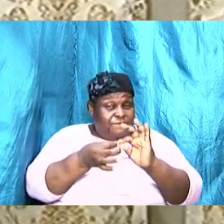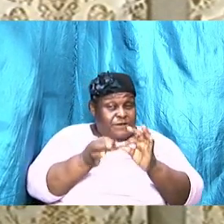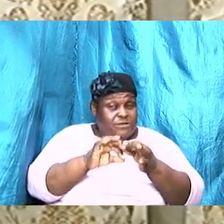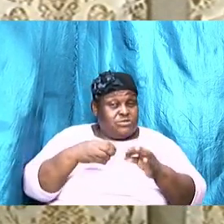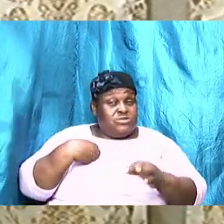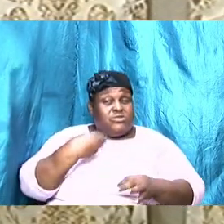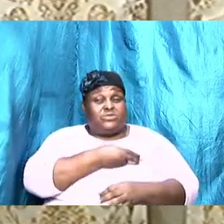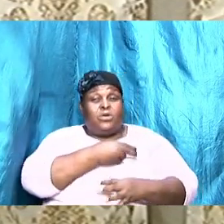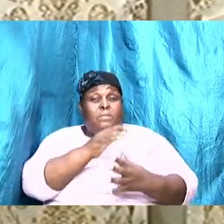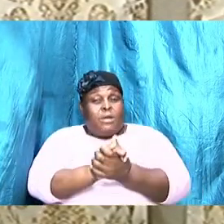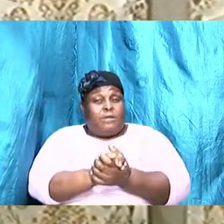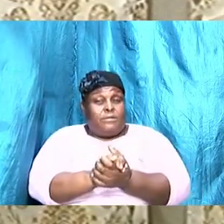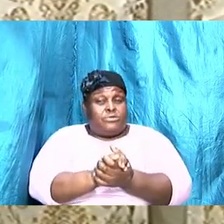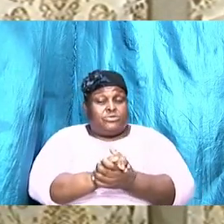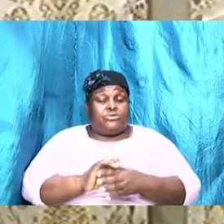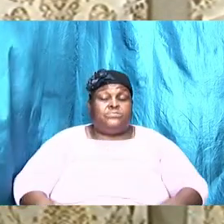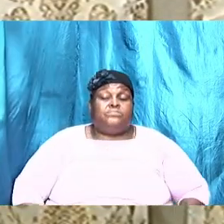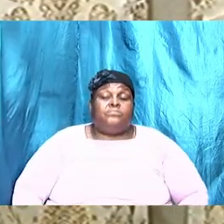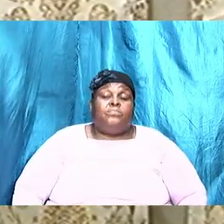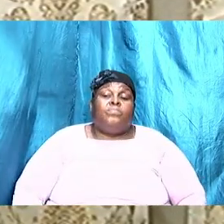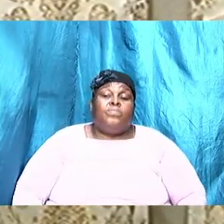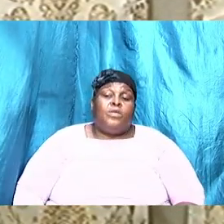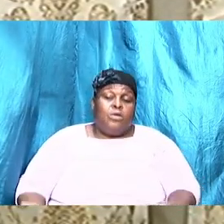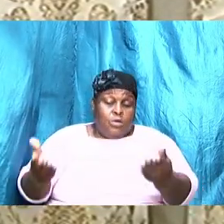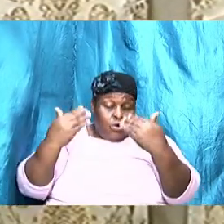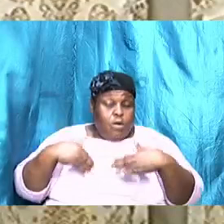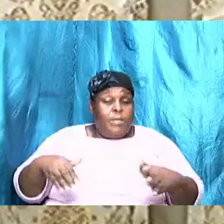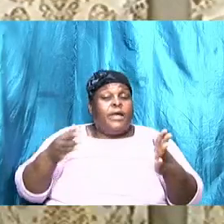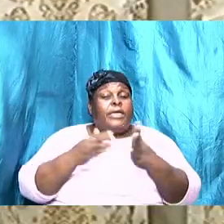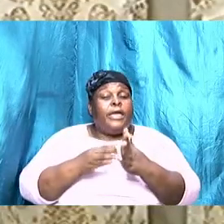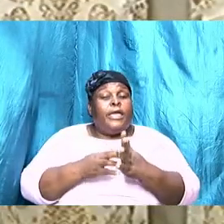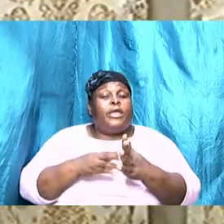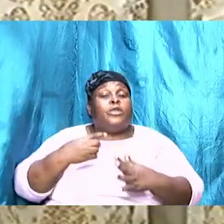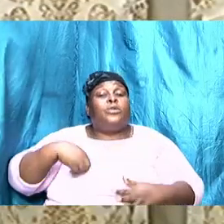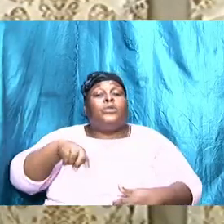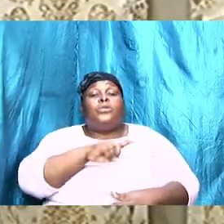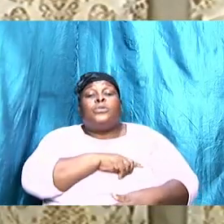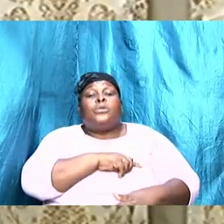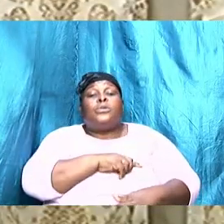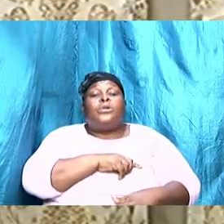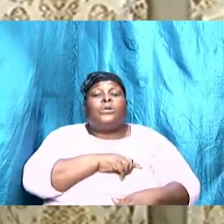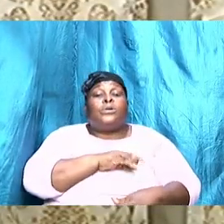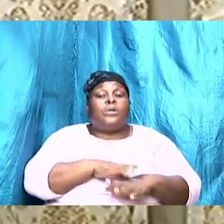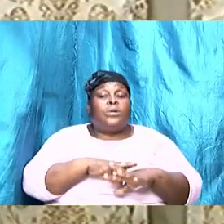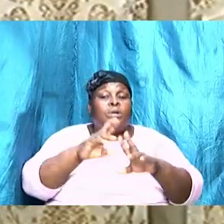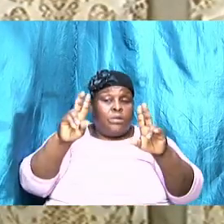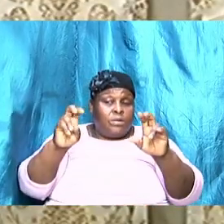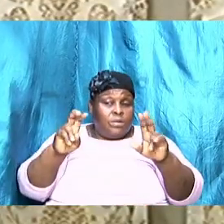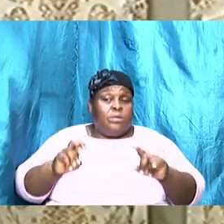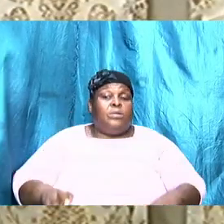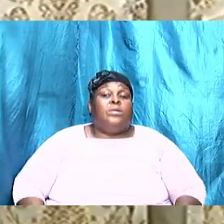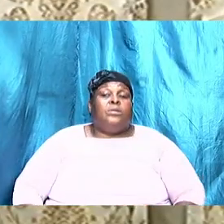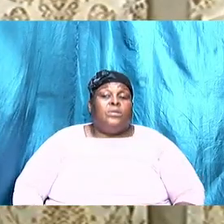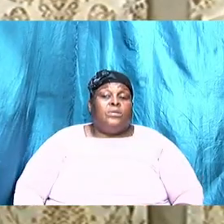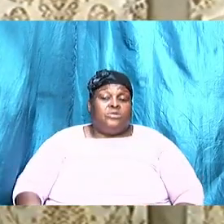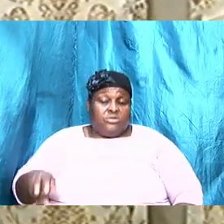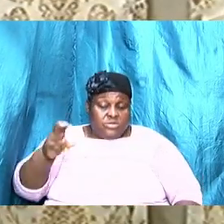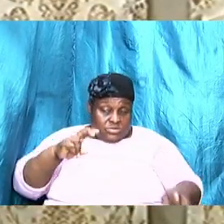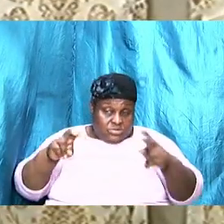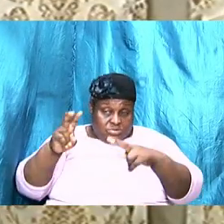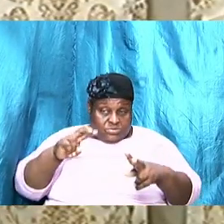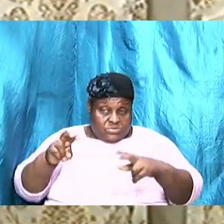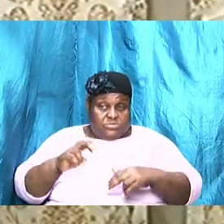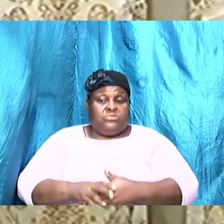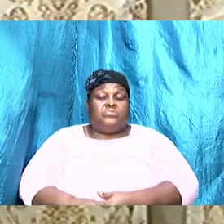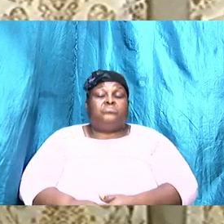said all of this I come back to what we were on the research that was done brothers and sisters